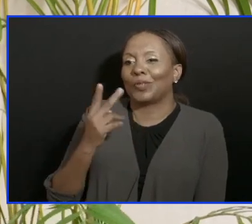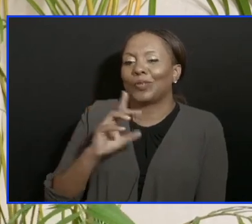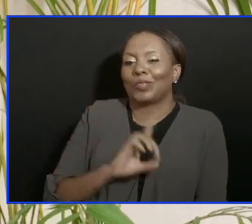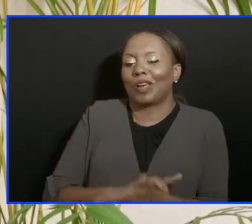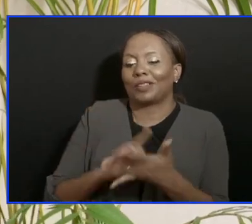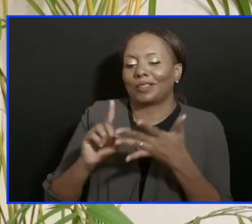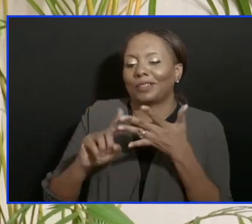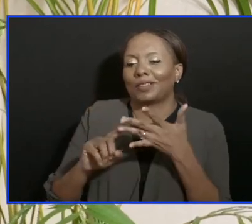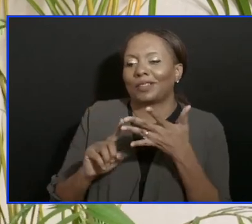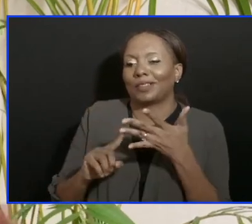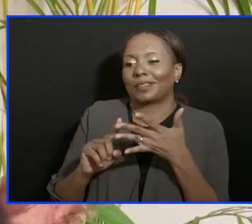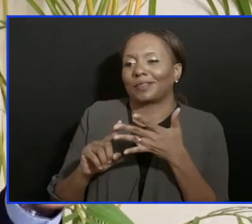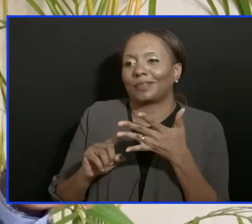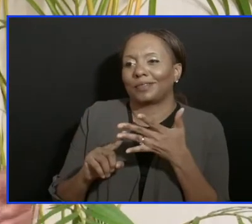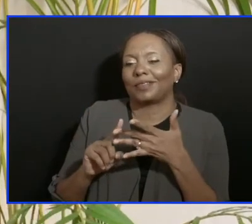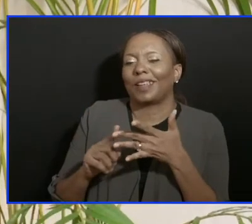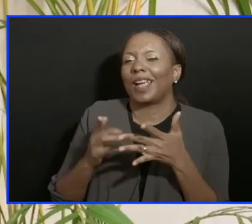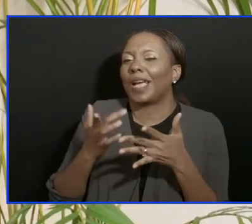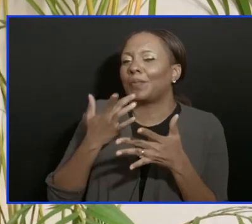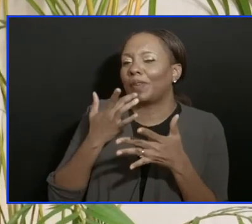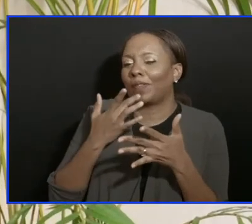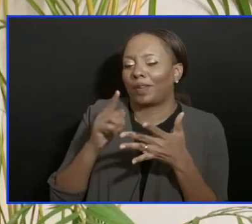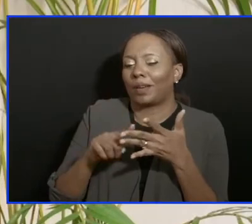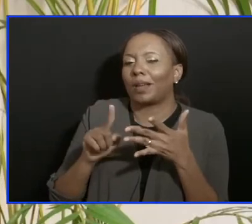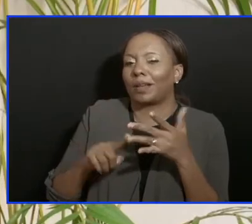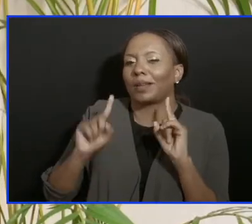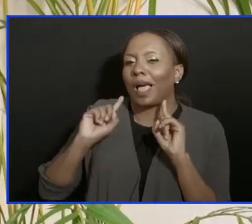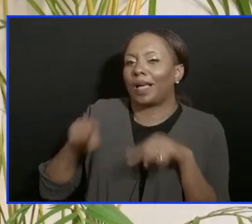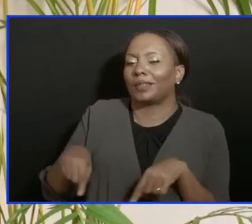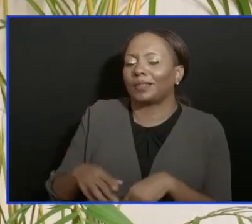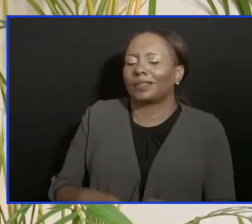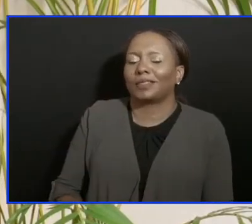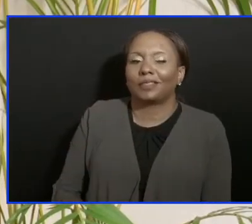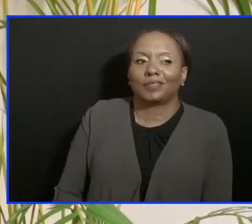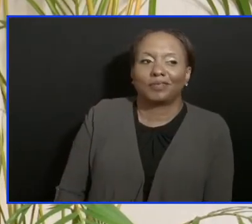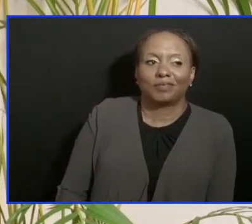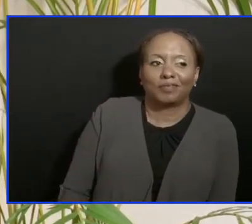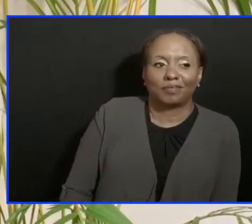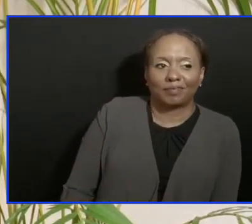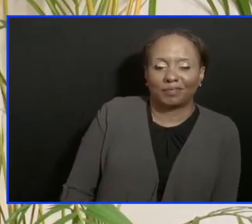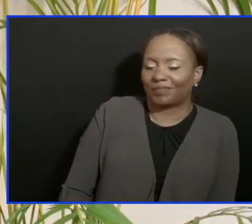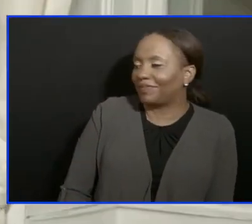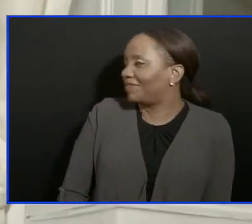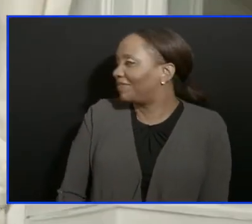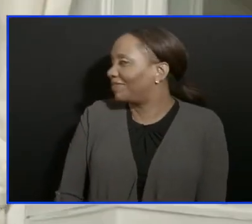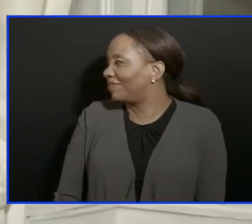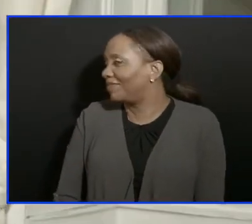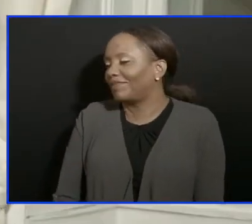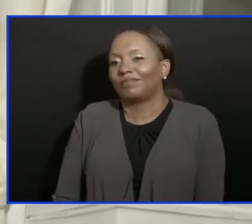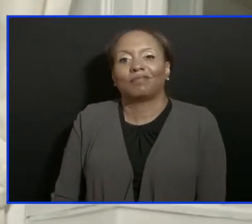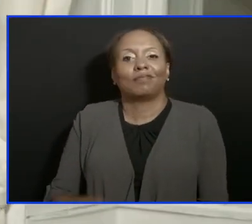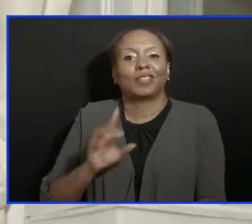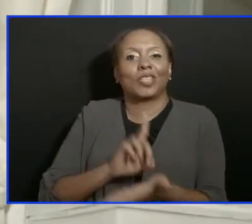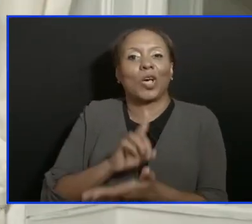Ford, Dr. Grandison, and I would rather ask one of the doctors, Dr. Ford, if he would respond to that.